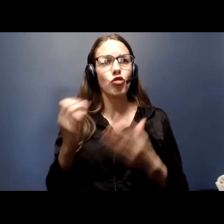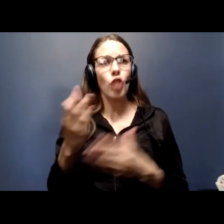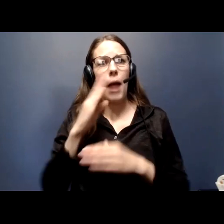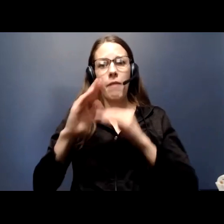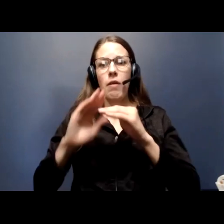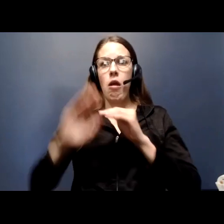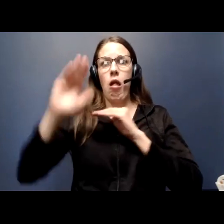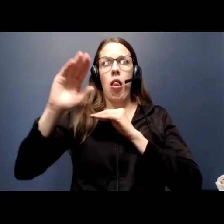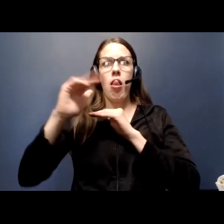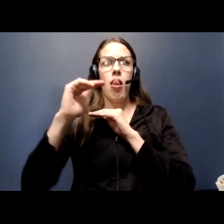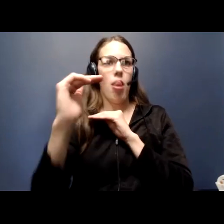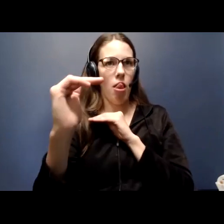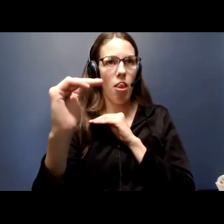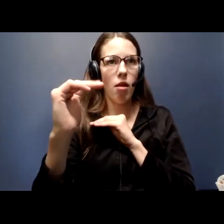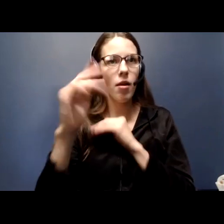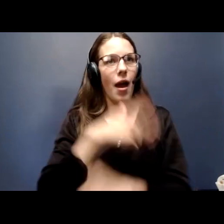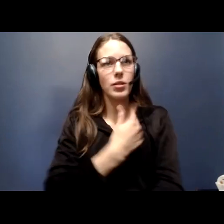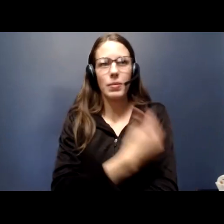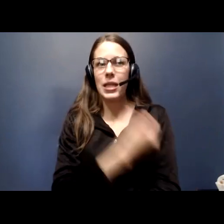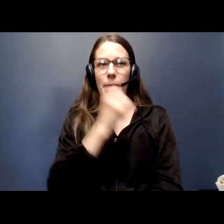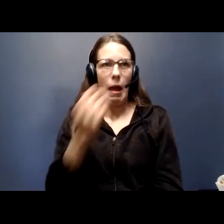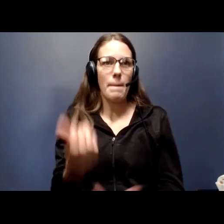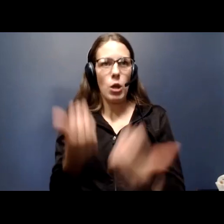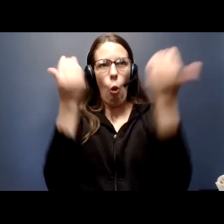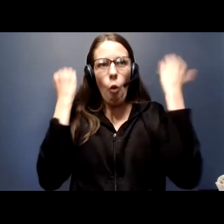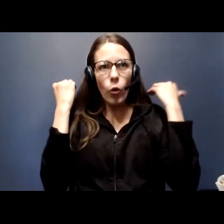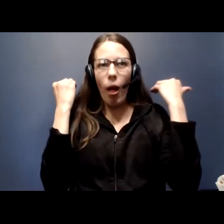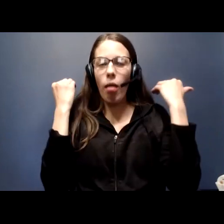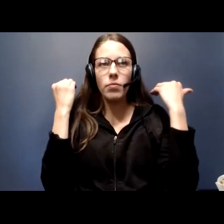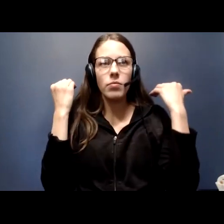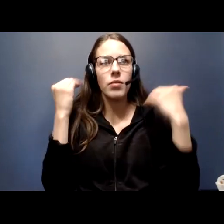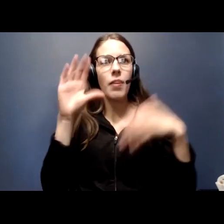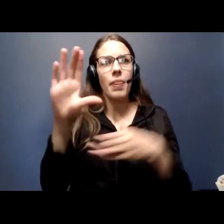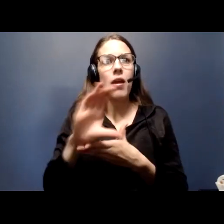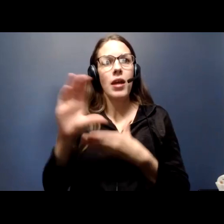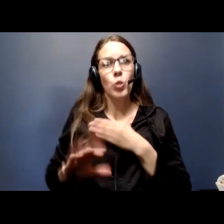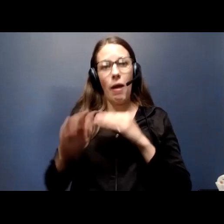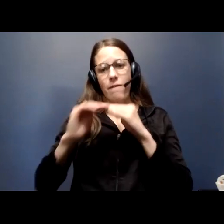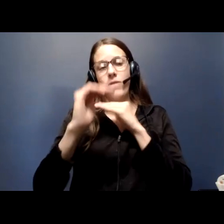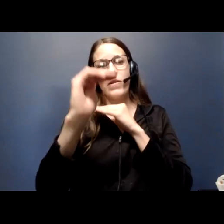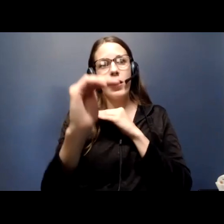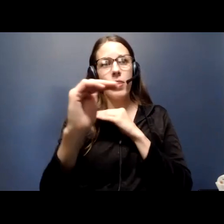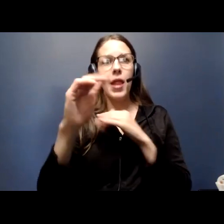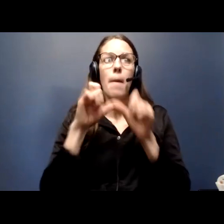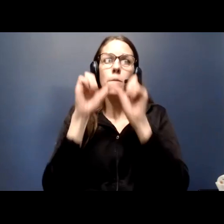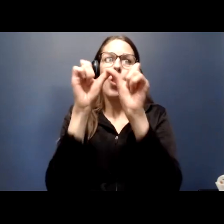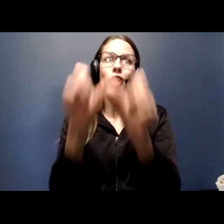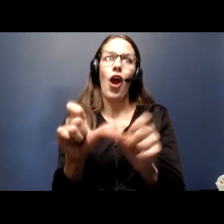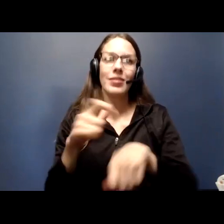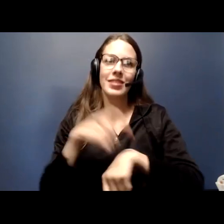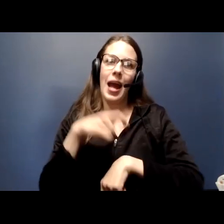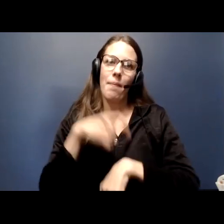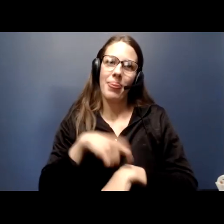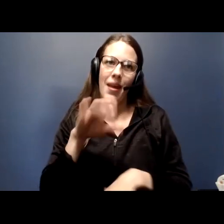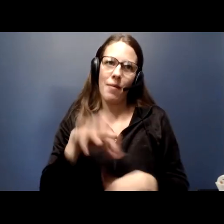curve. Hospitals have not been overwhelmed. The consequence of flattening the curve, though, is a prolonged time of a lot of cases.